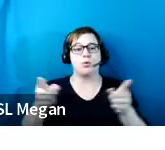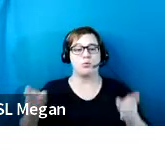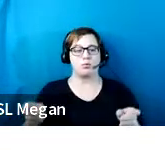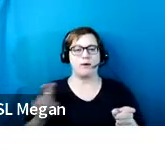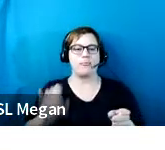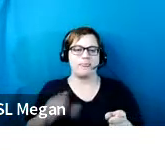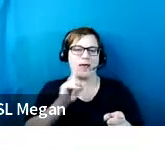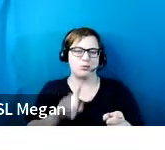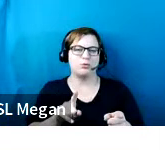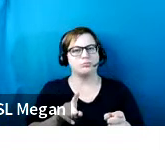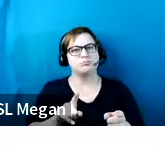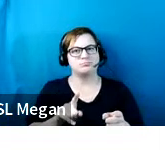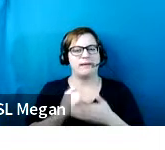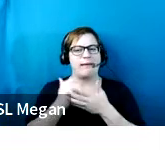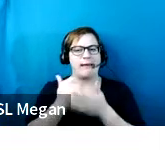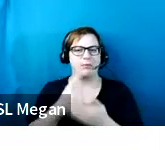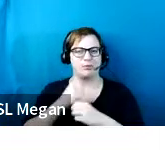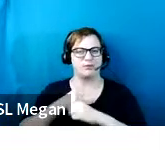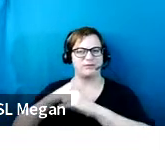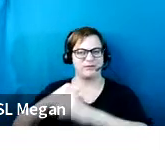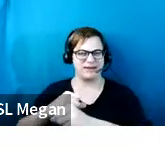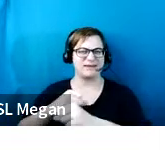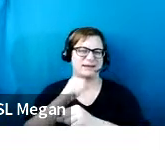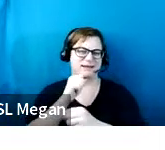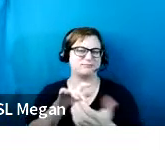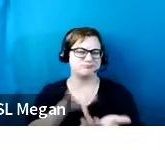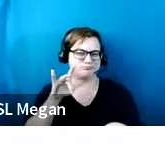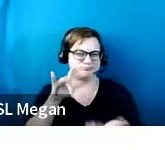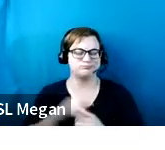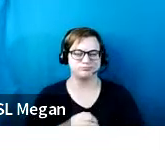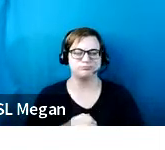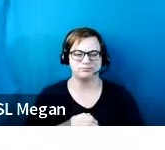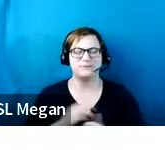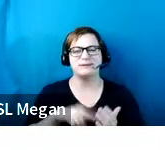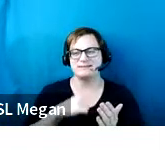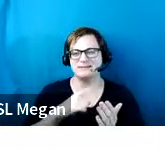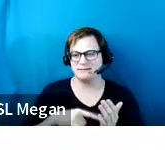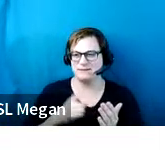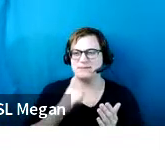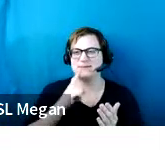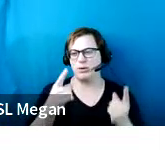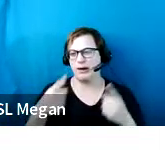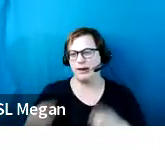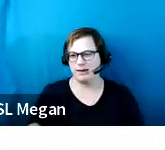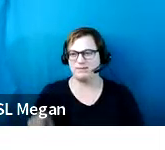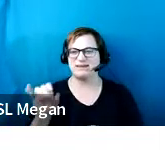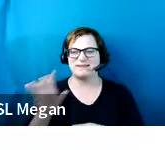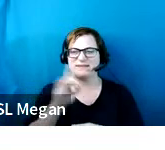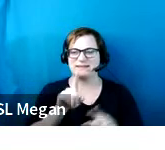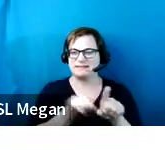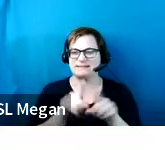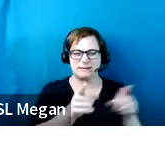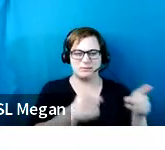access aisle as a parking space, which often occurs with spaces and access aisles that are the same width.